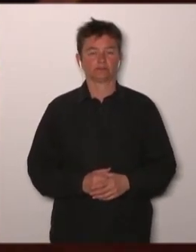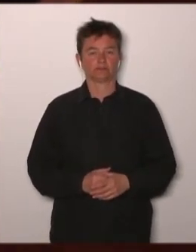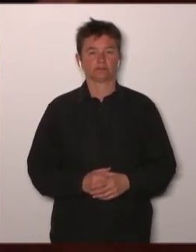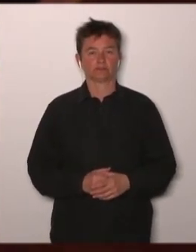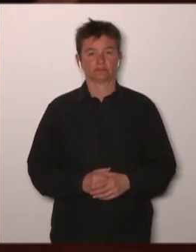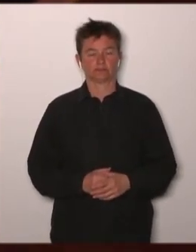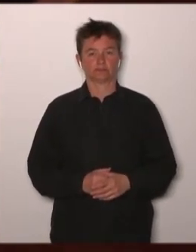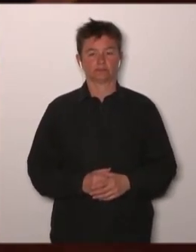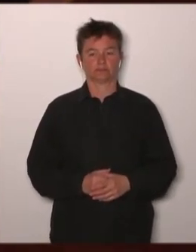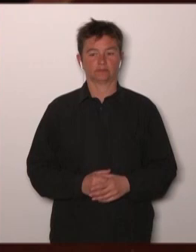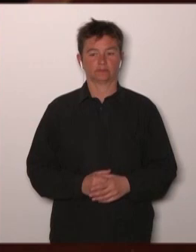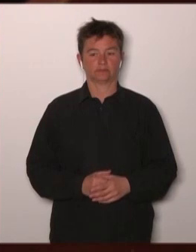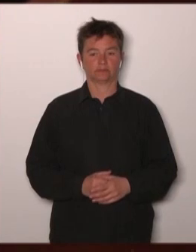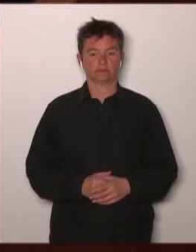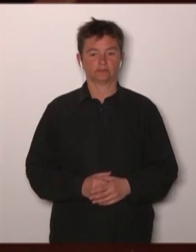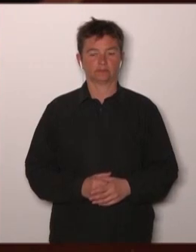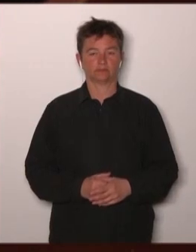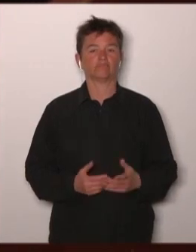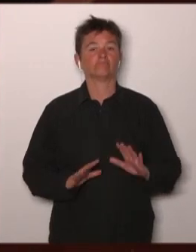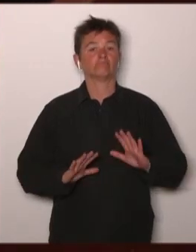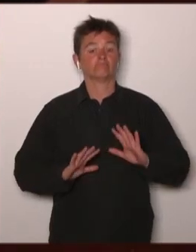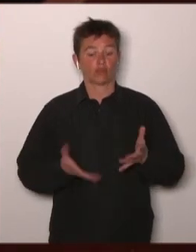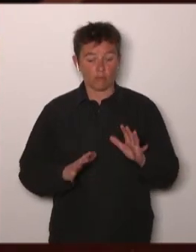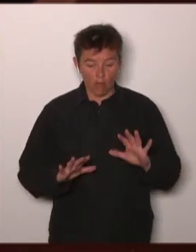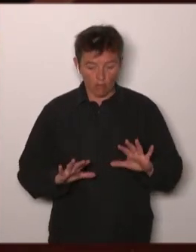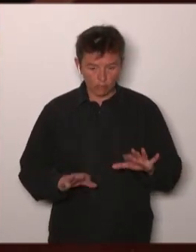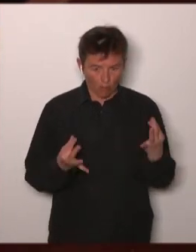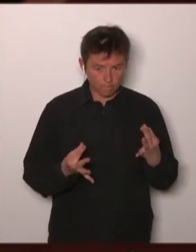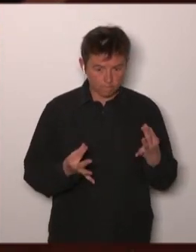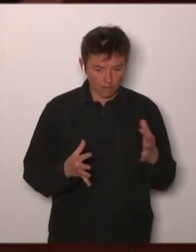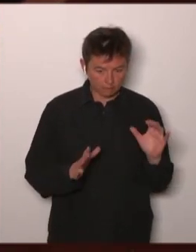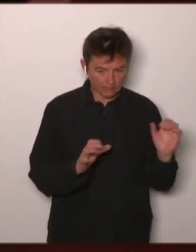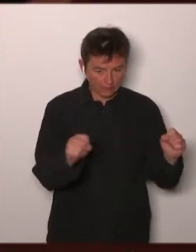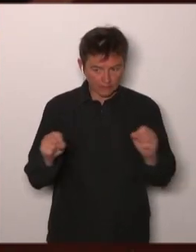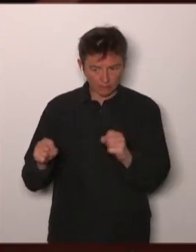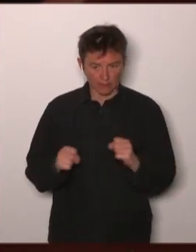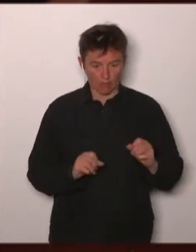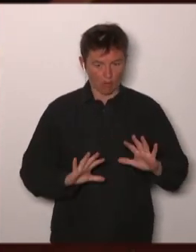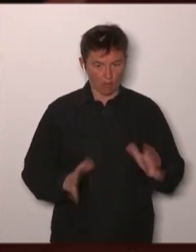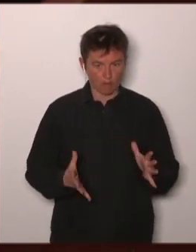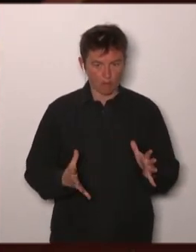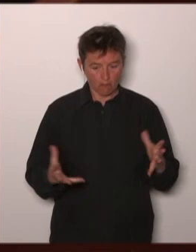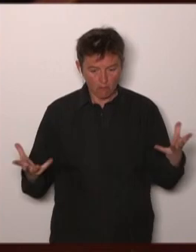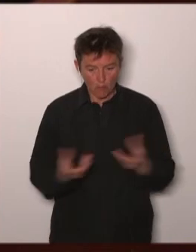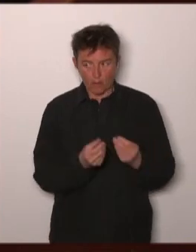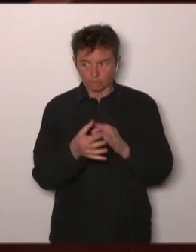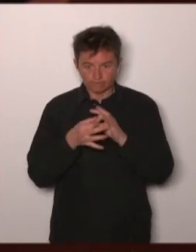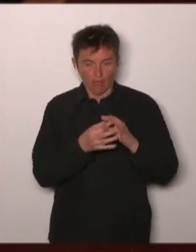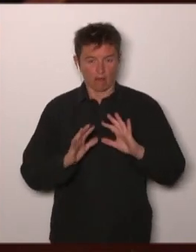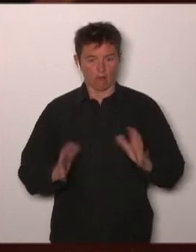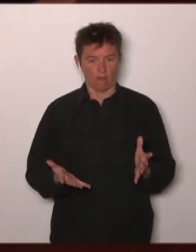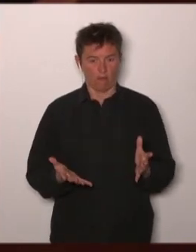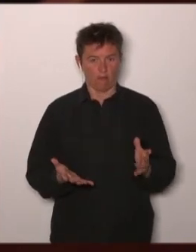might happen and particularly in specificity with the industry actually because your